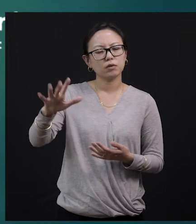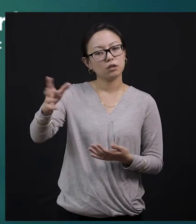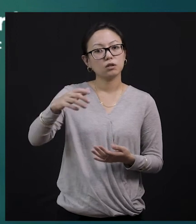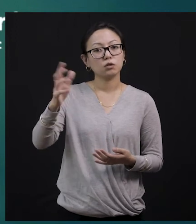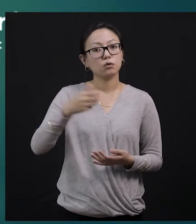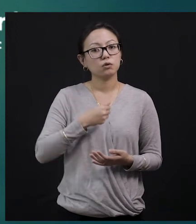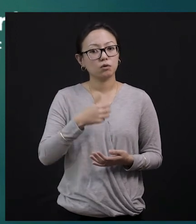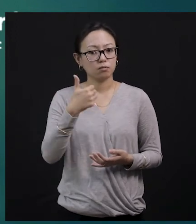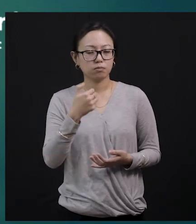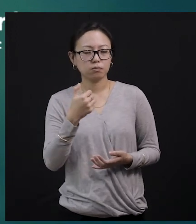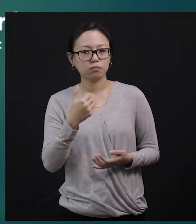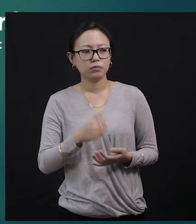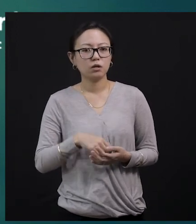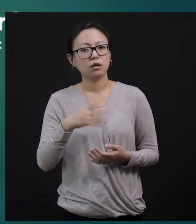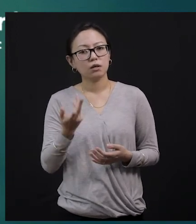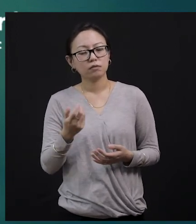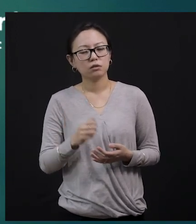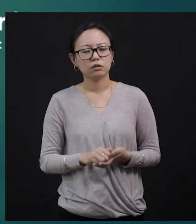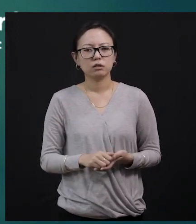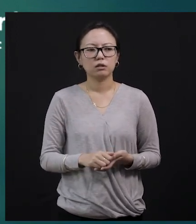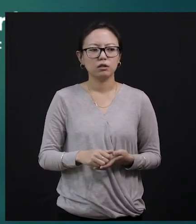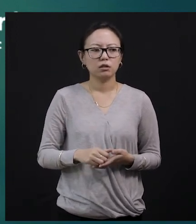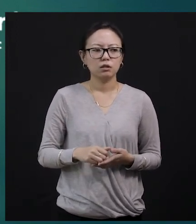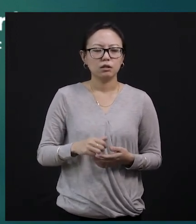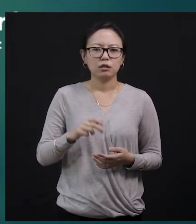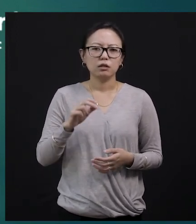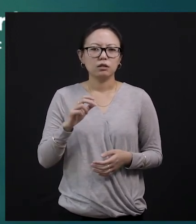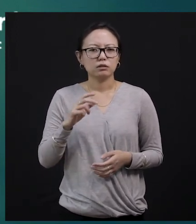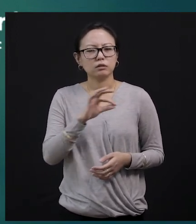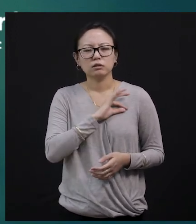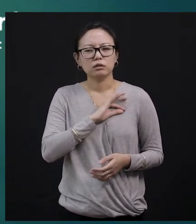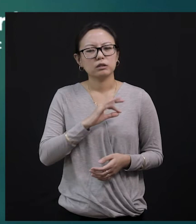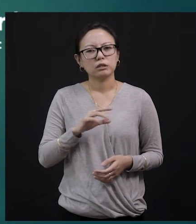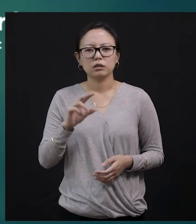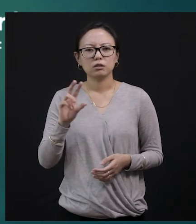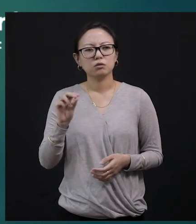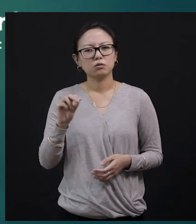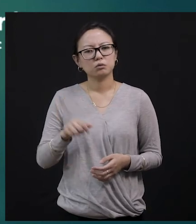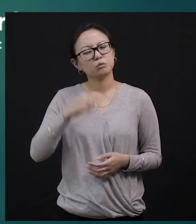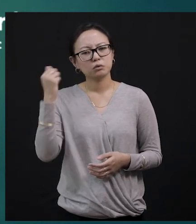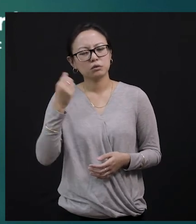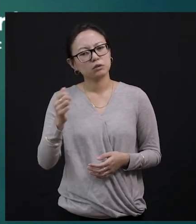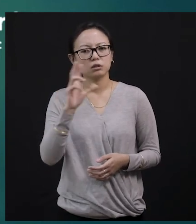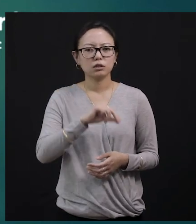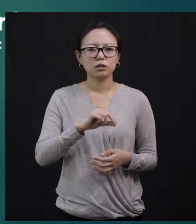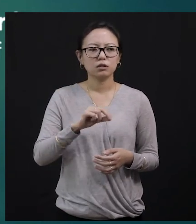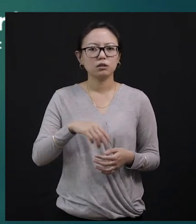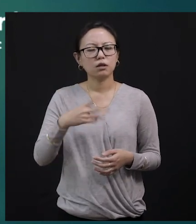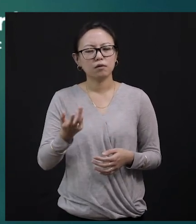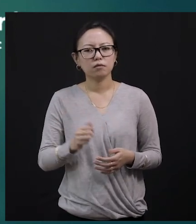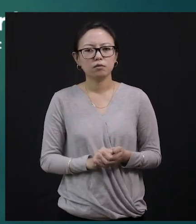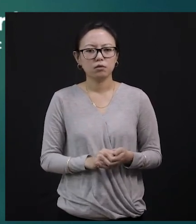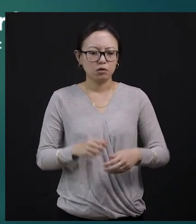So, he's just buying the ticket for 50 pies. And he's getting all these things. And the next, he tried again. What did he get? He got a